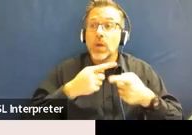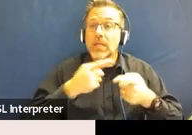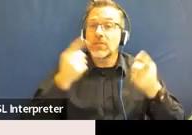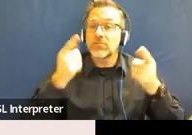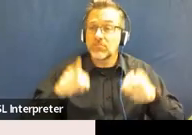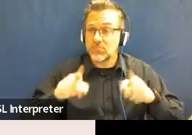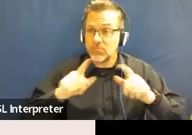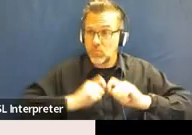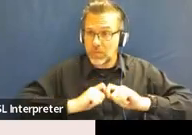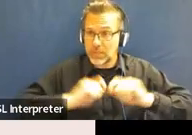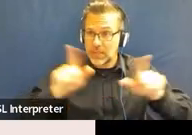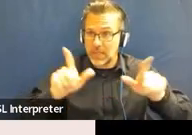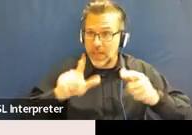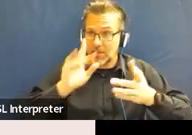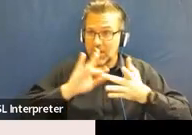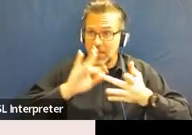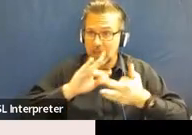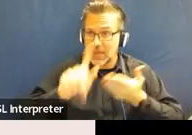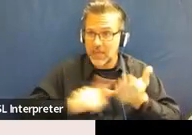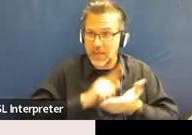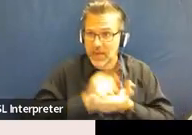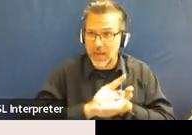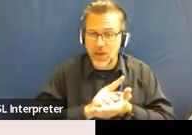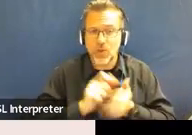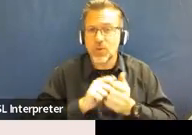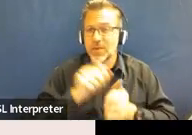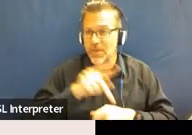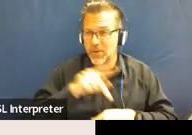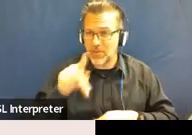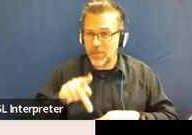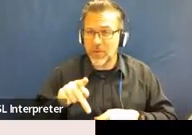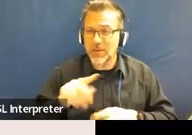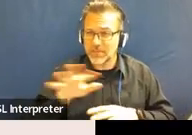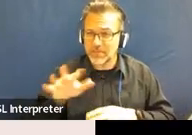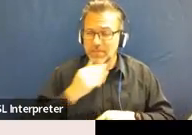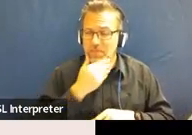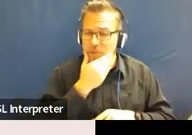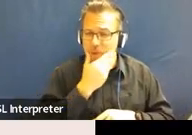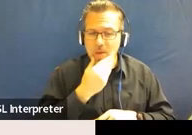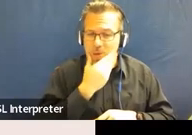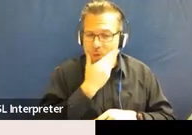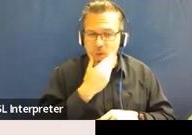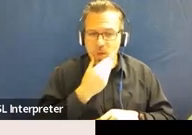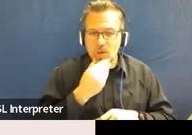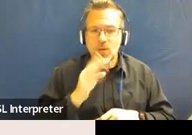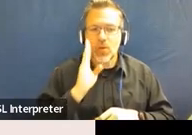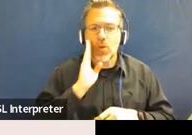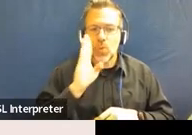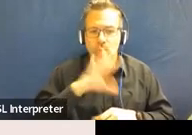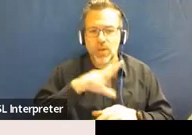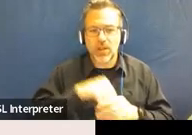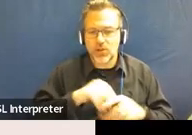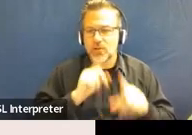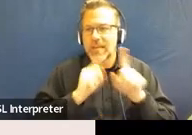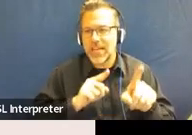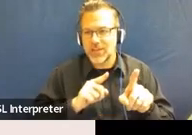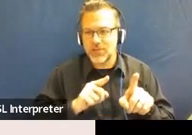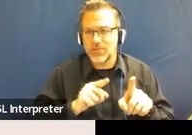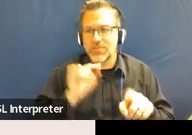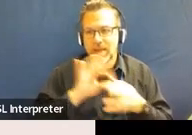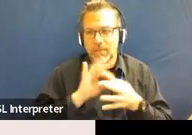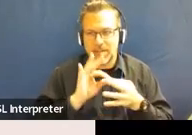the contact hours with the PowerPoint and everything, we will include an answer to this one in that message.